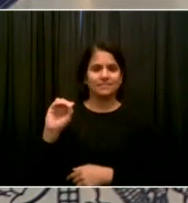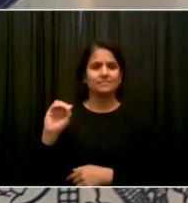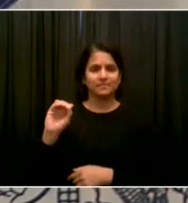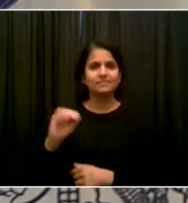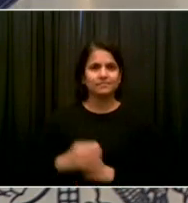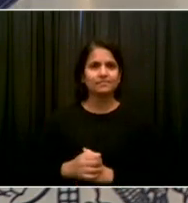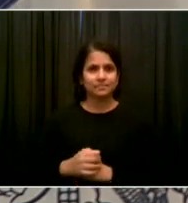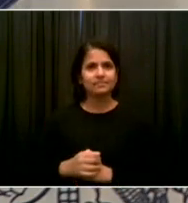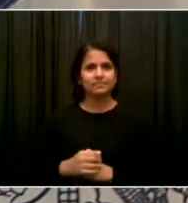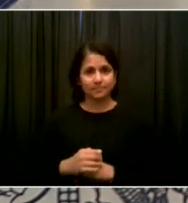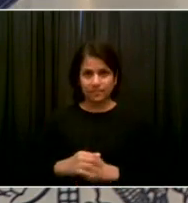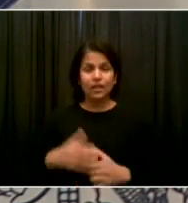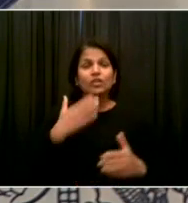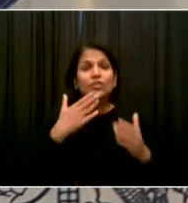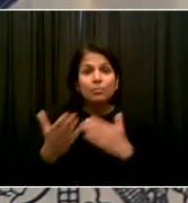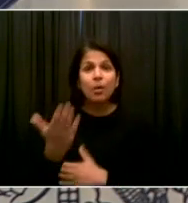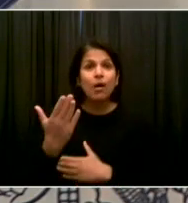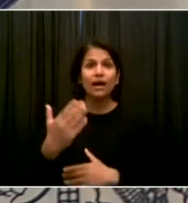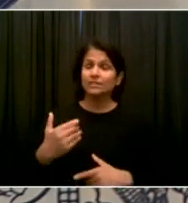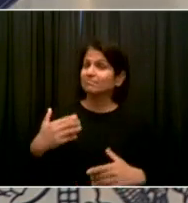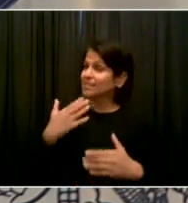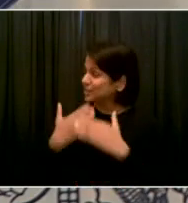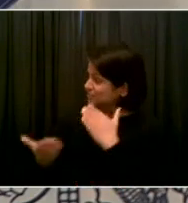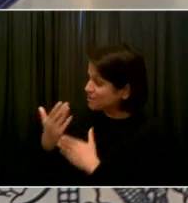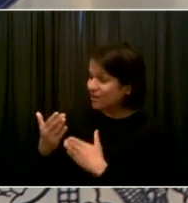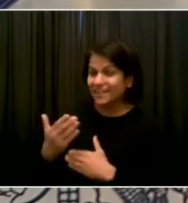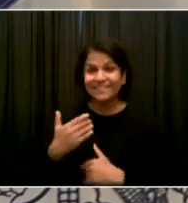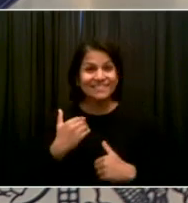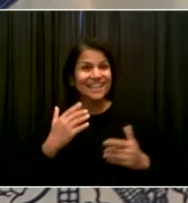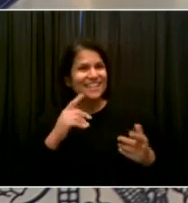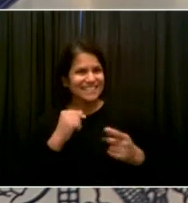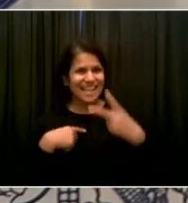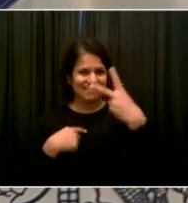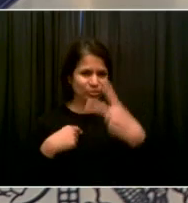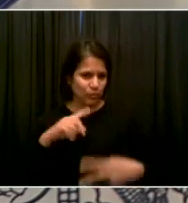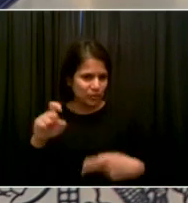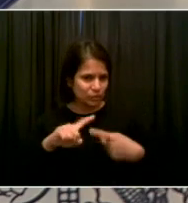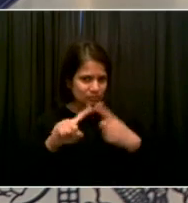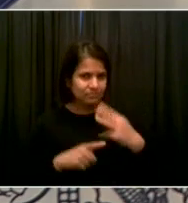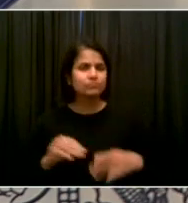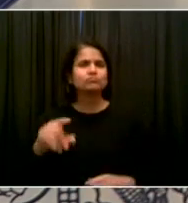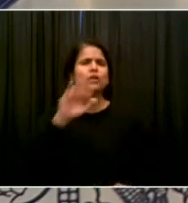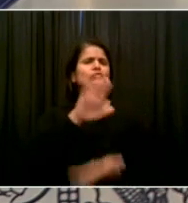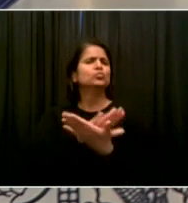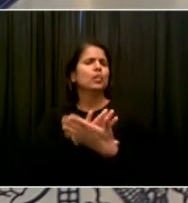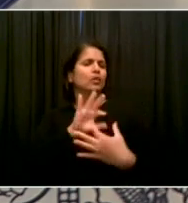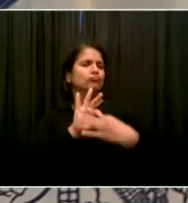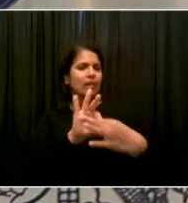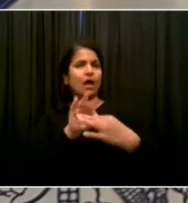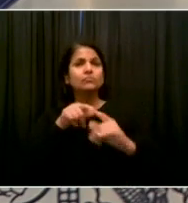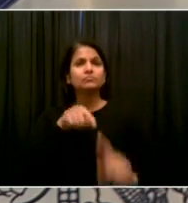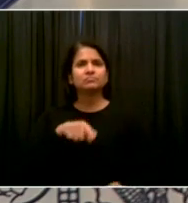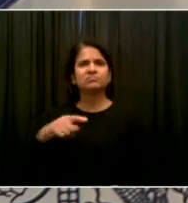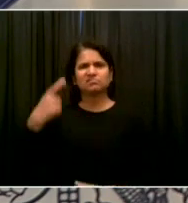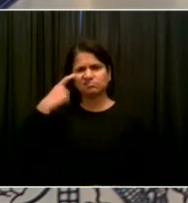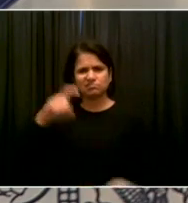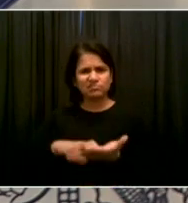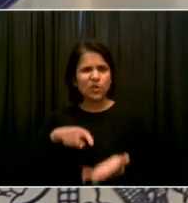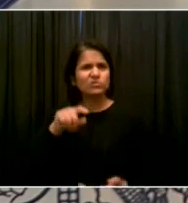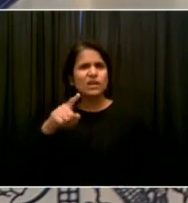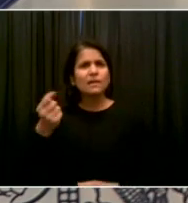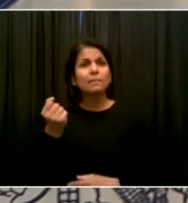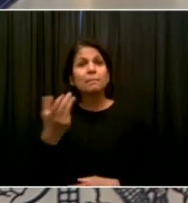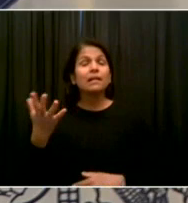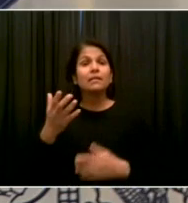wanted to circle back on schools. You may have seen that a few city council members held a press conference this morning saying, basically, we don't know